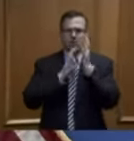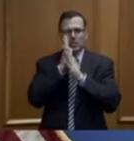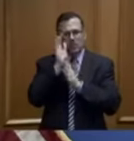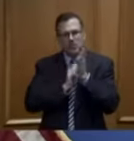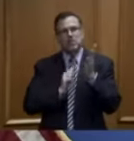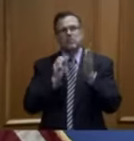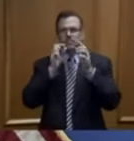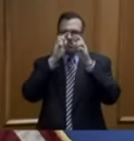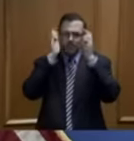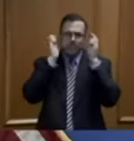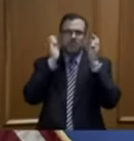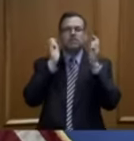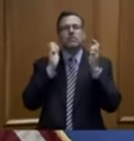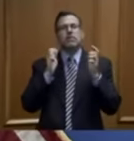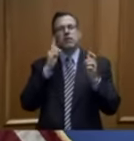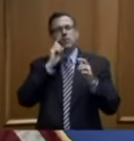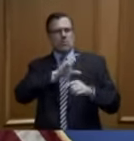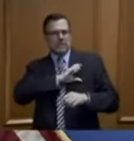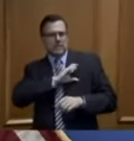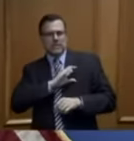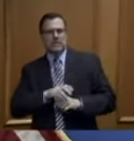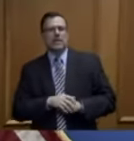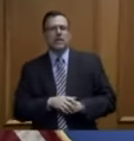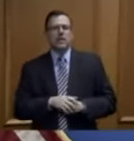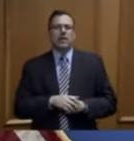knew all along that personal